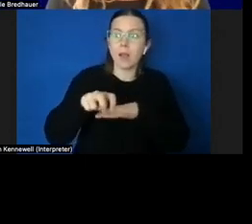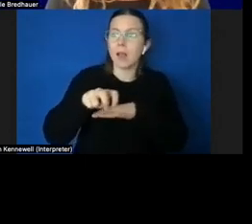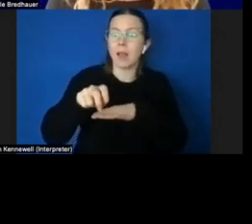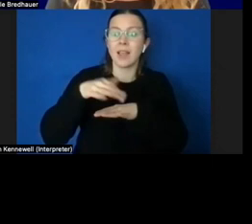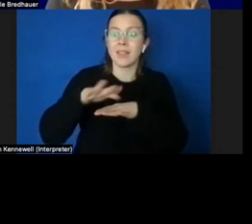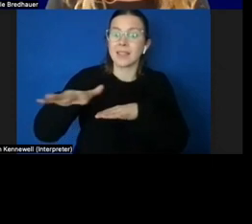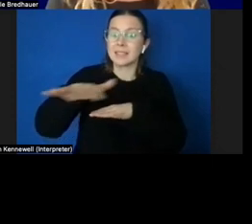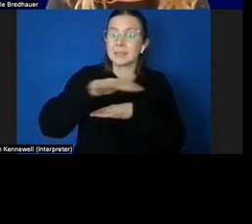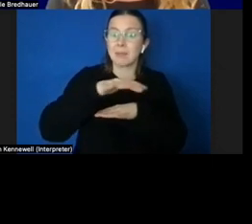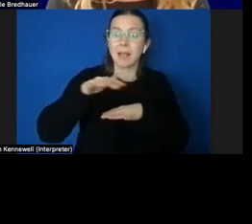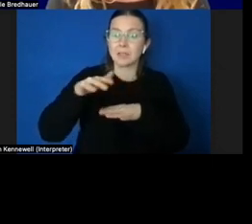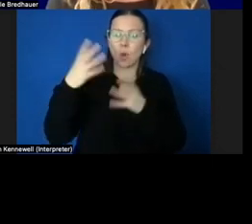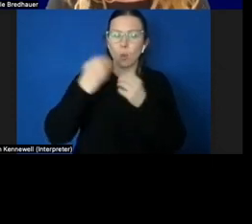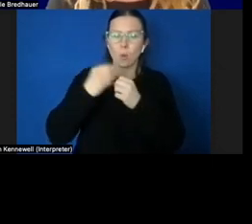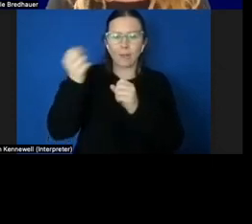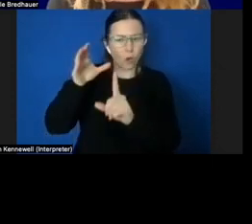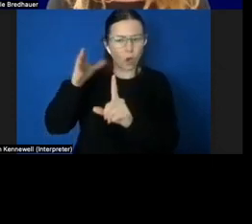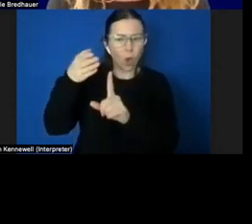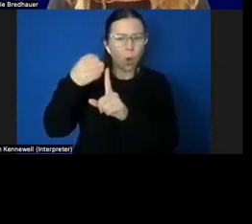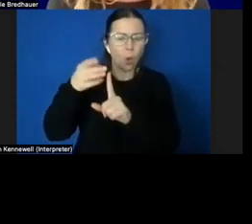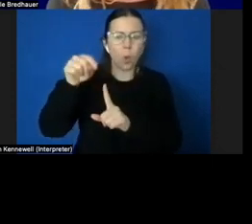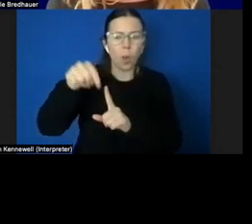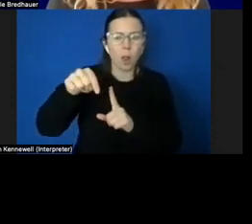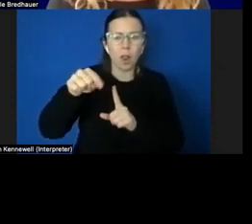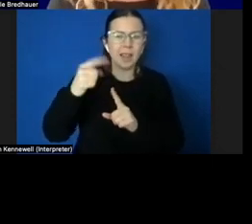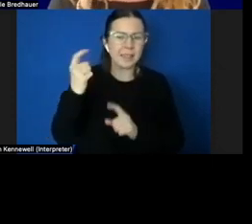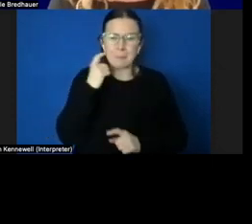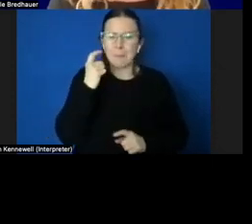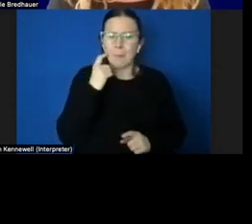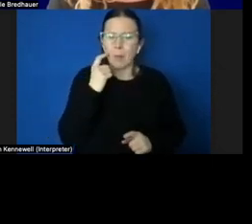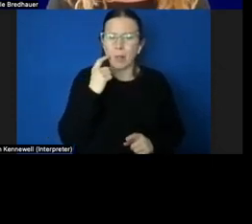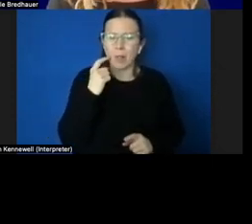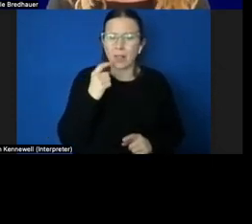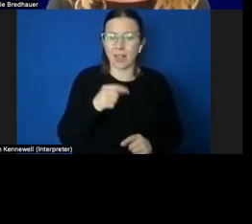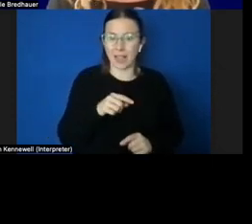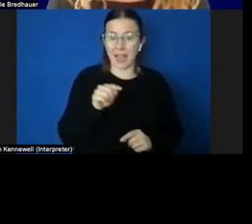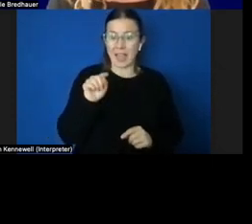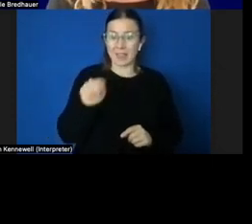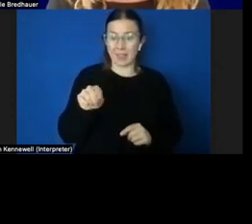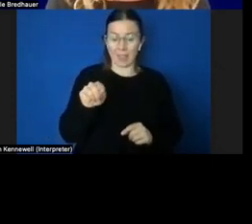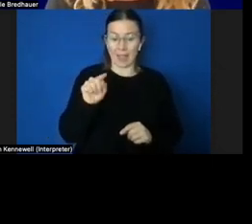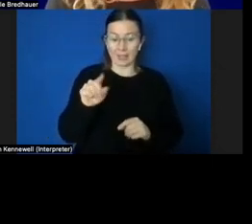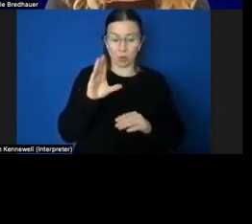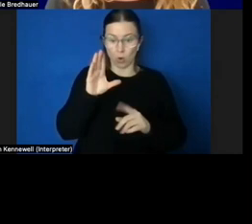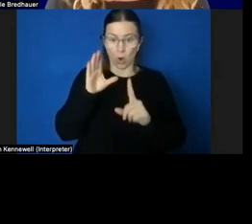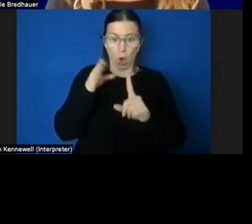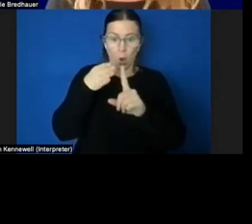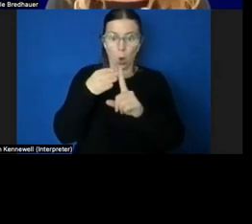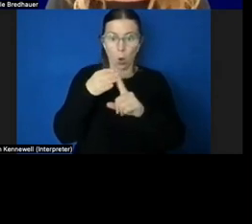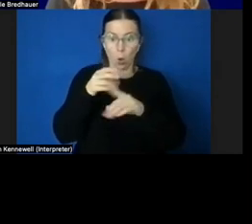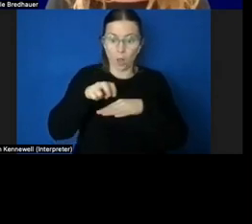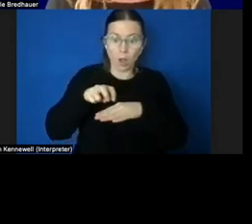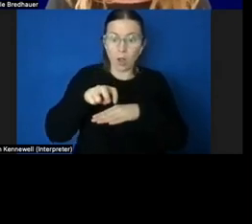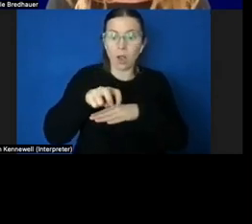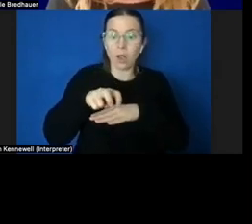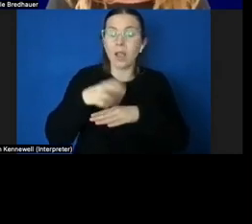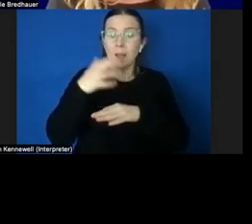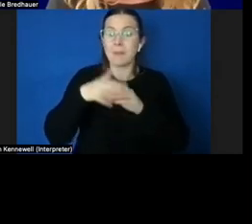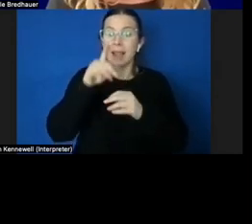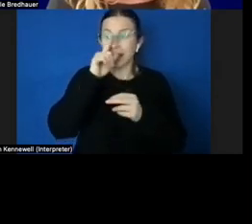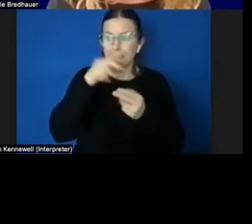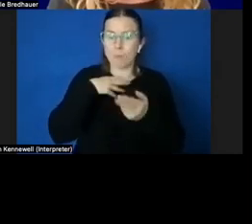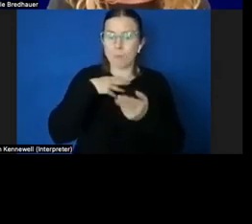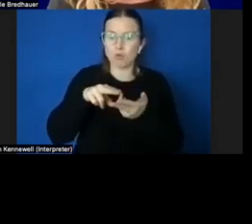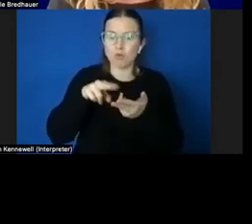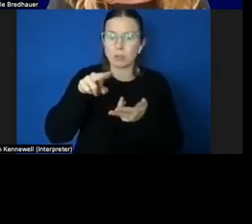simple goal intention. The complexity of this goal-directed intention can keep increasing throughout